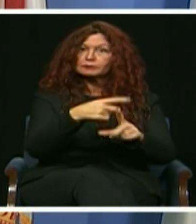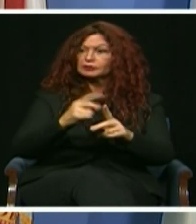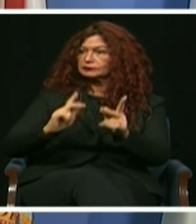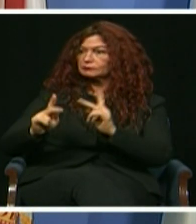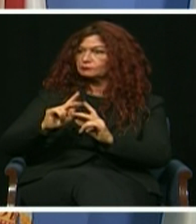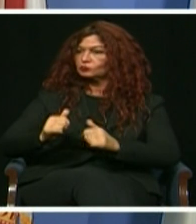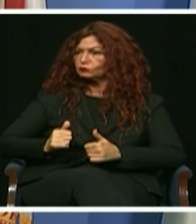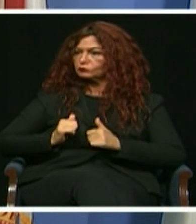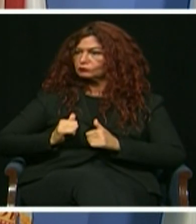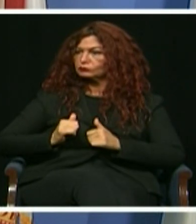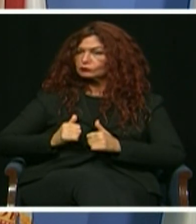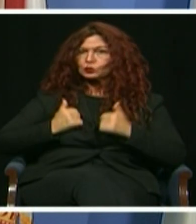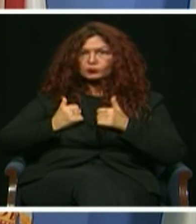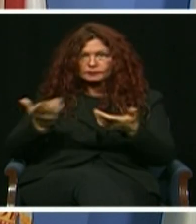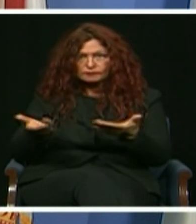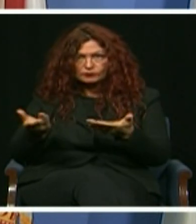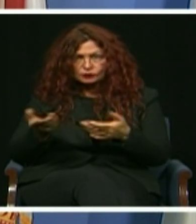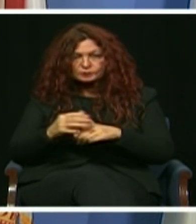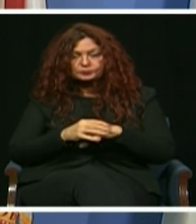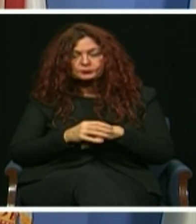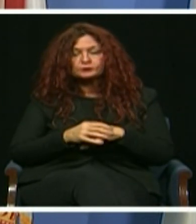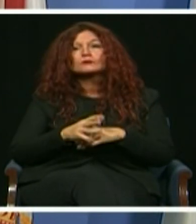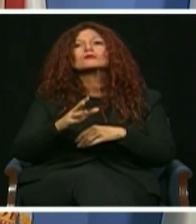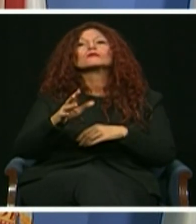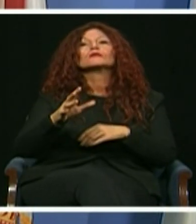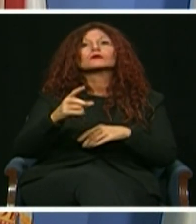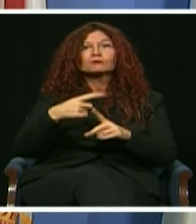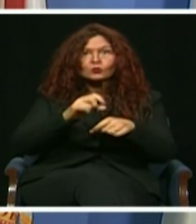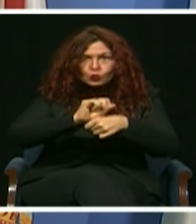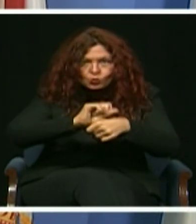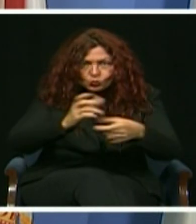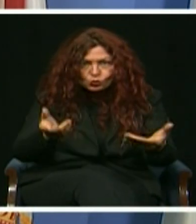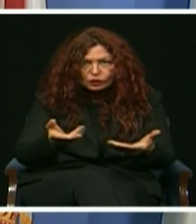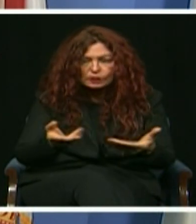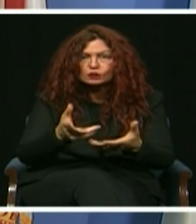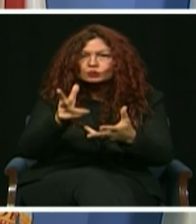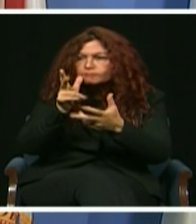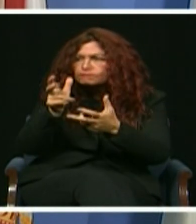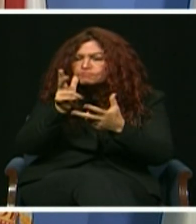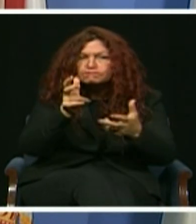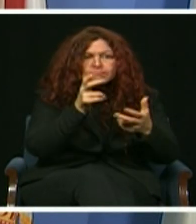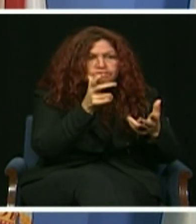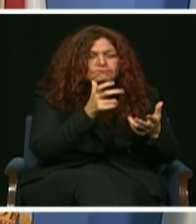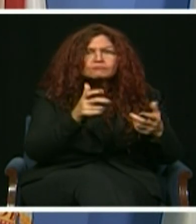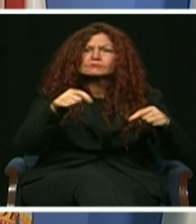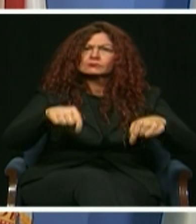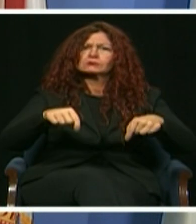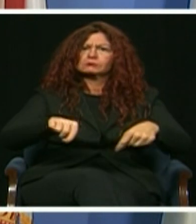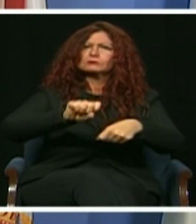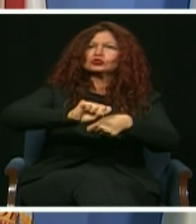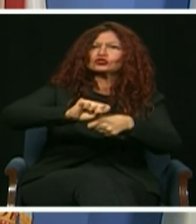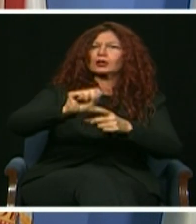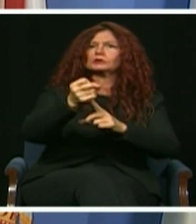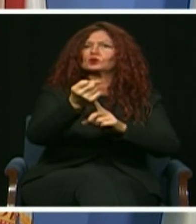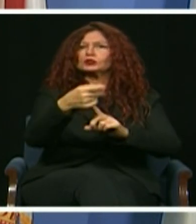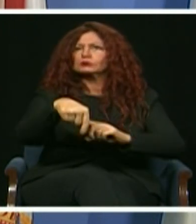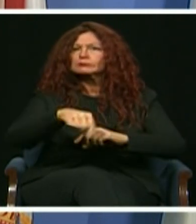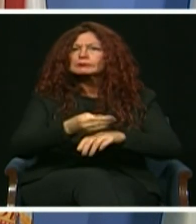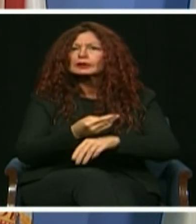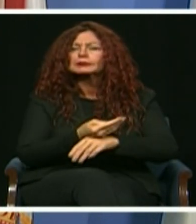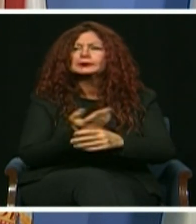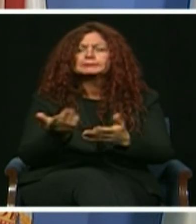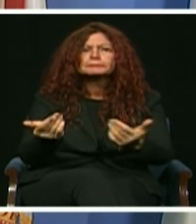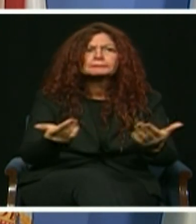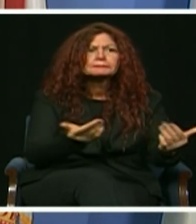to recently host my first labor summit where labor leaders and my administration came together for healthy and open discussion about how we lift